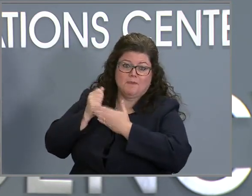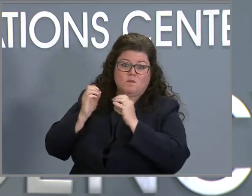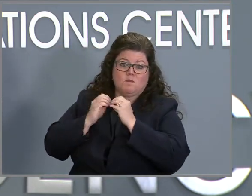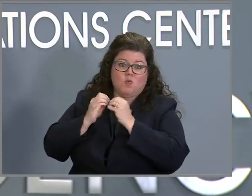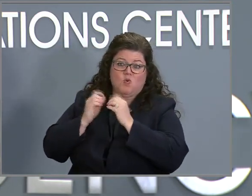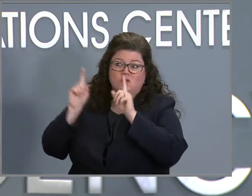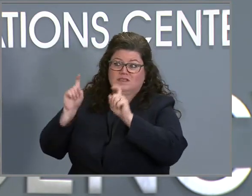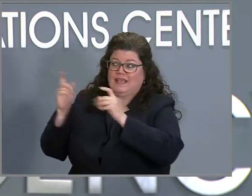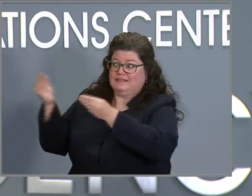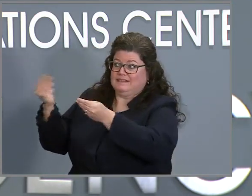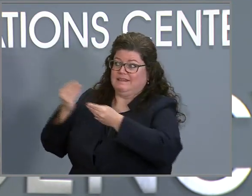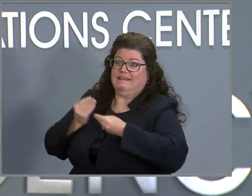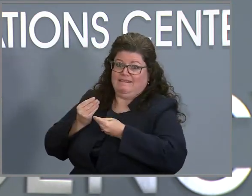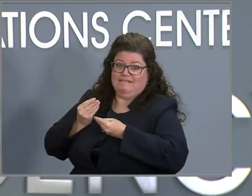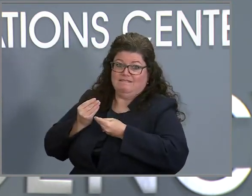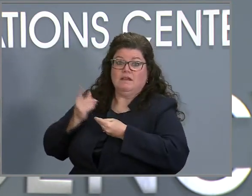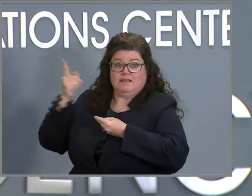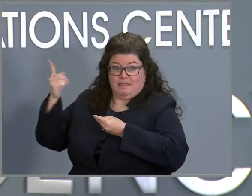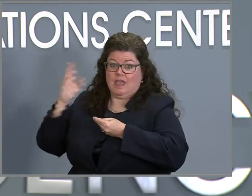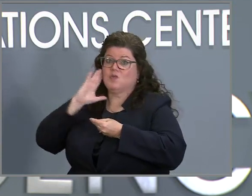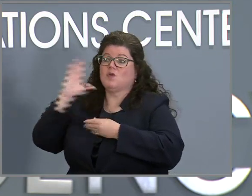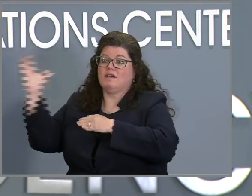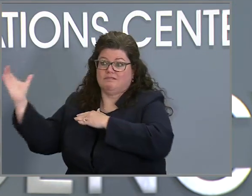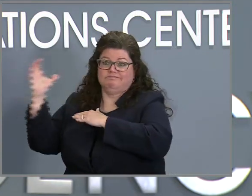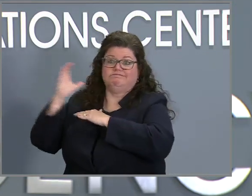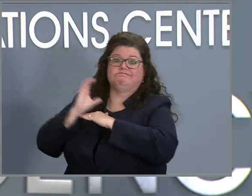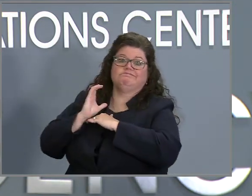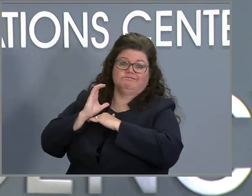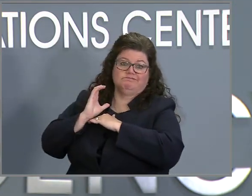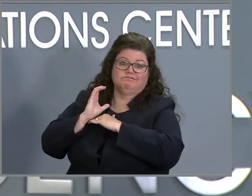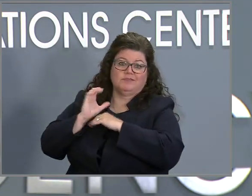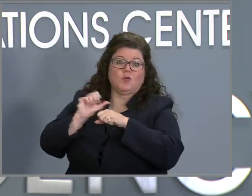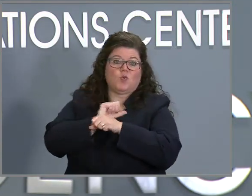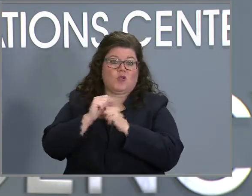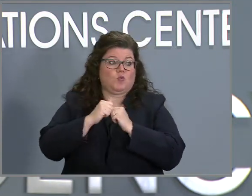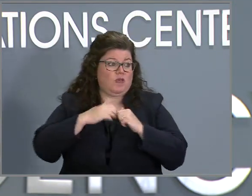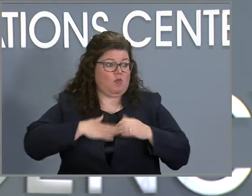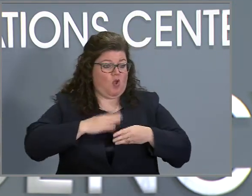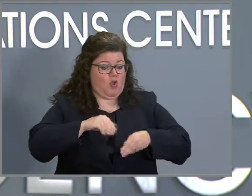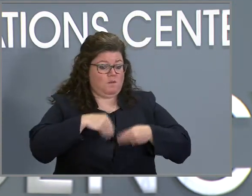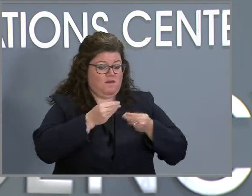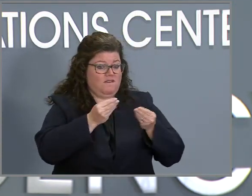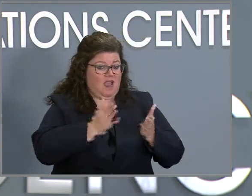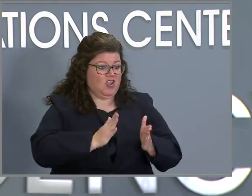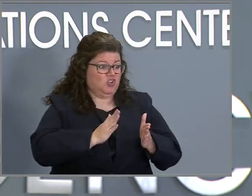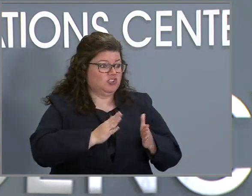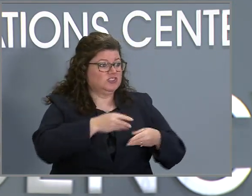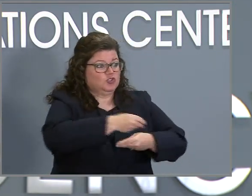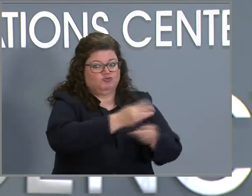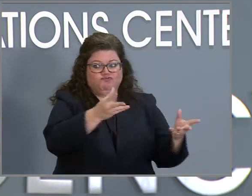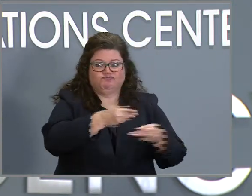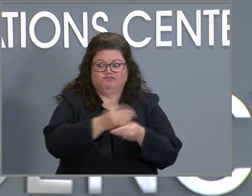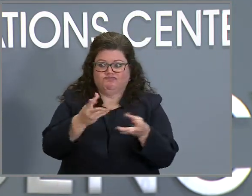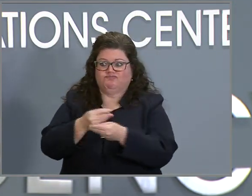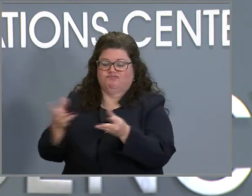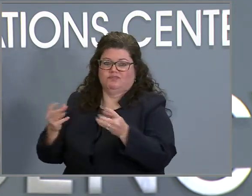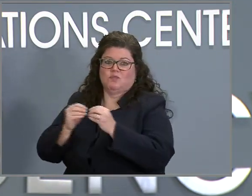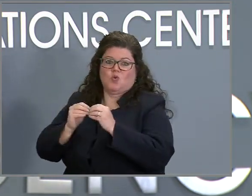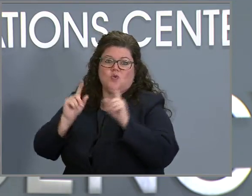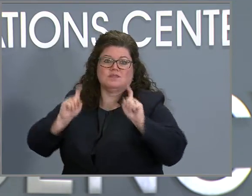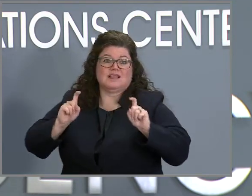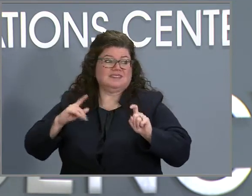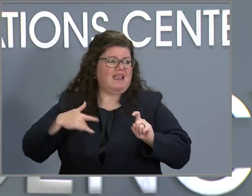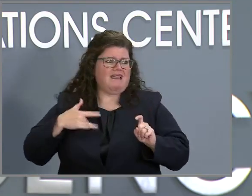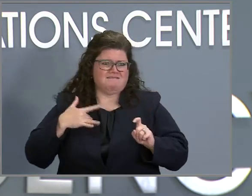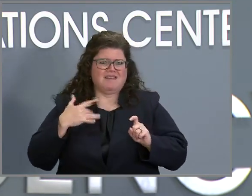testing. Uh, they are doing that. We're working with our providers to provide more testing. Uh, I feel